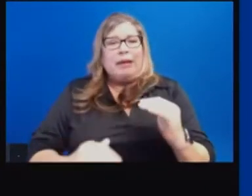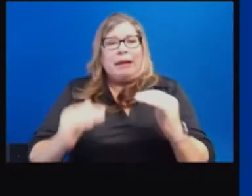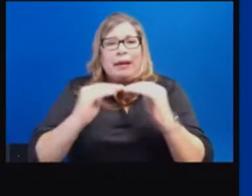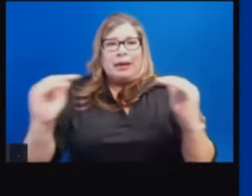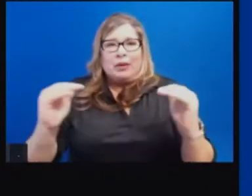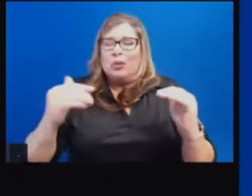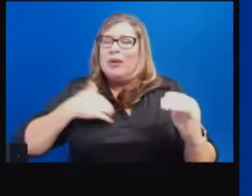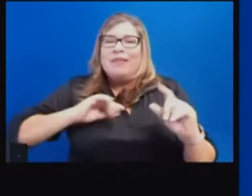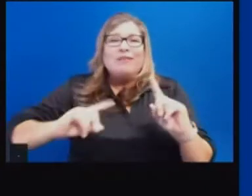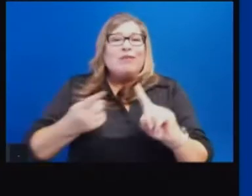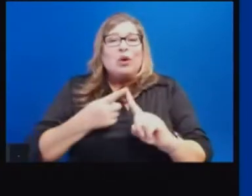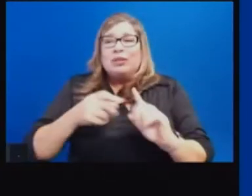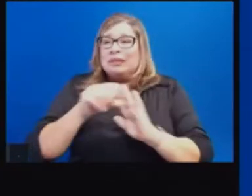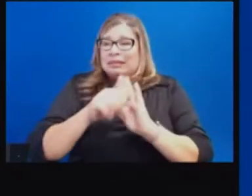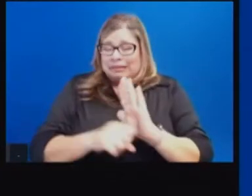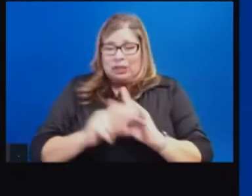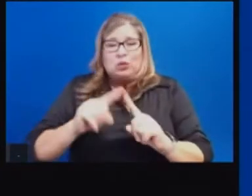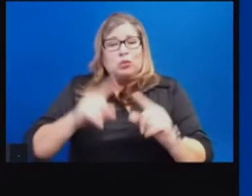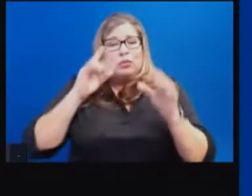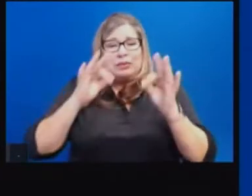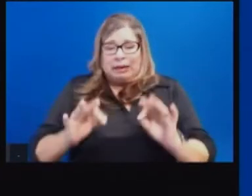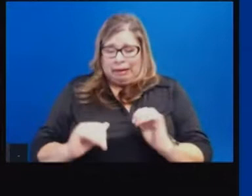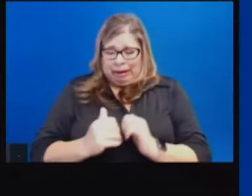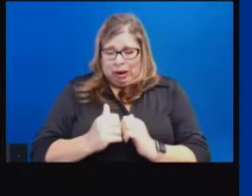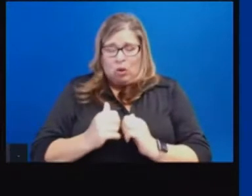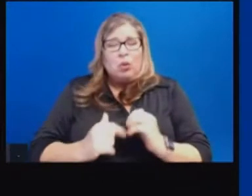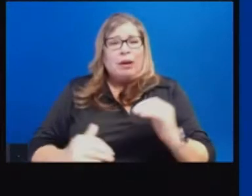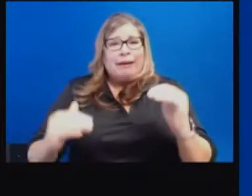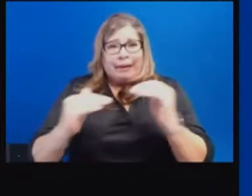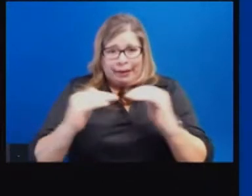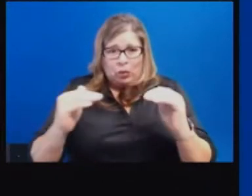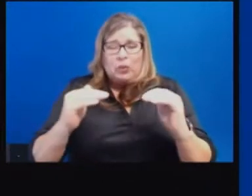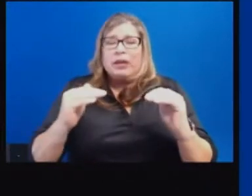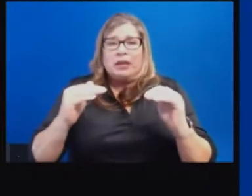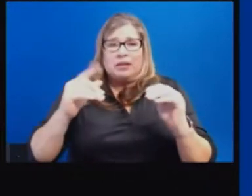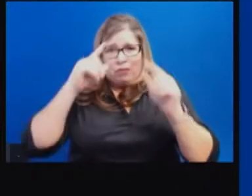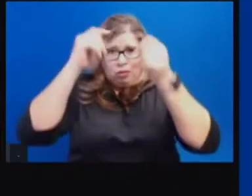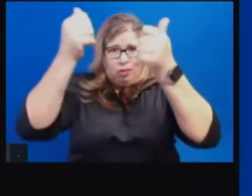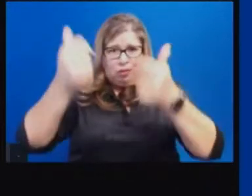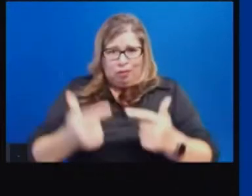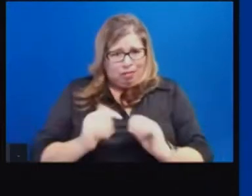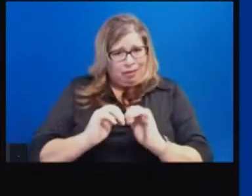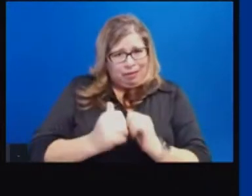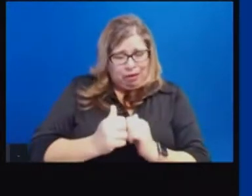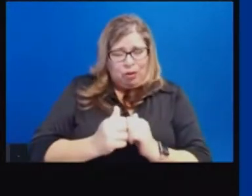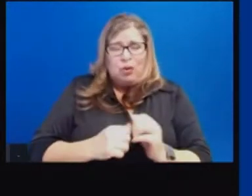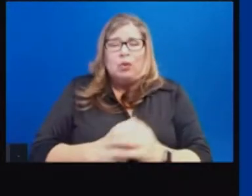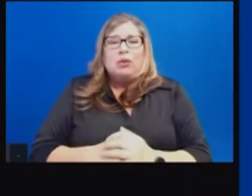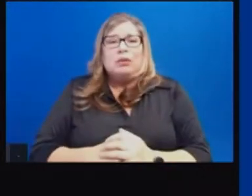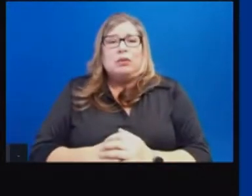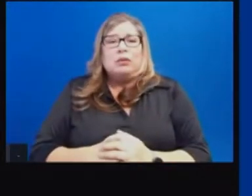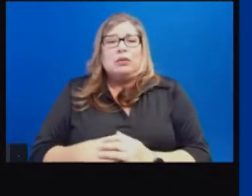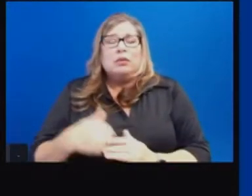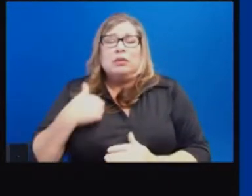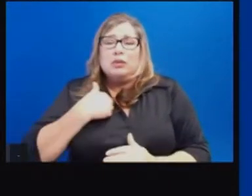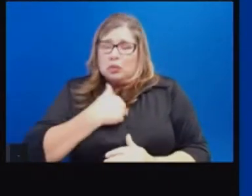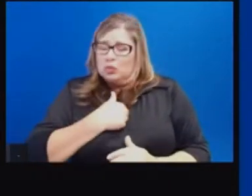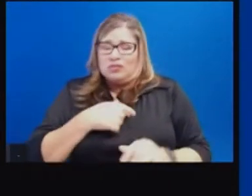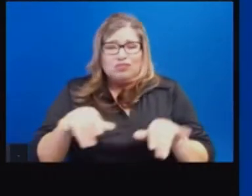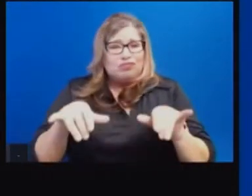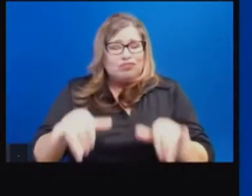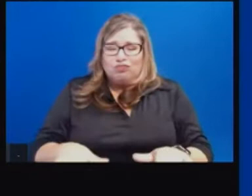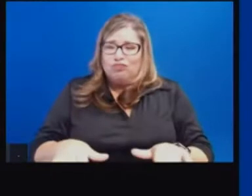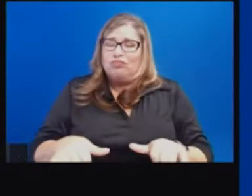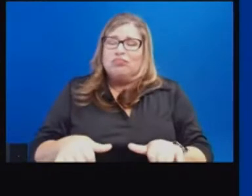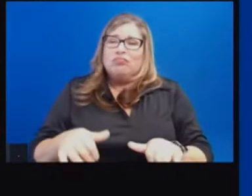equity metric, apply it to our blueprint through a lot of questions and concerns. I think we've really stuck to that